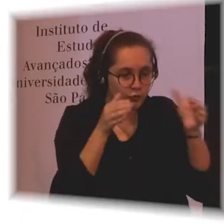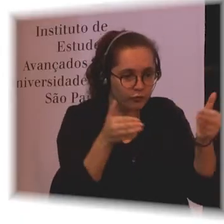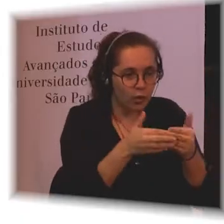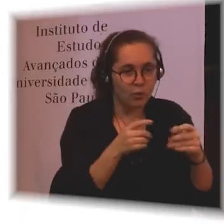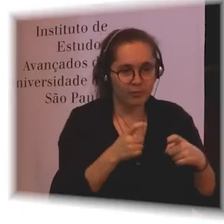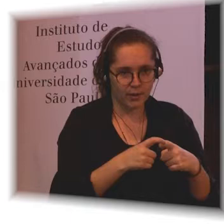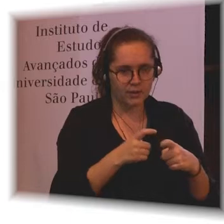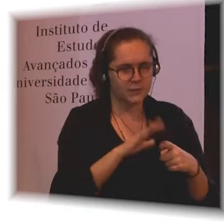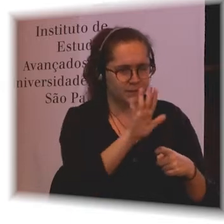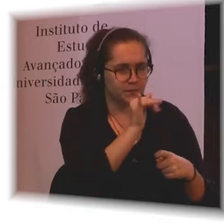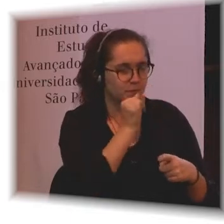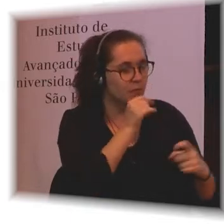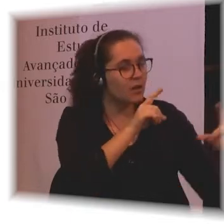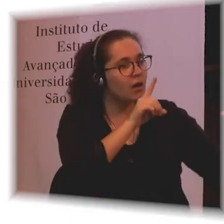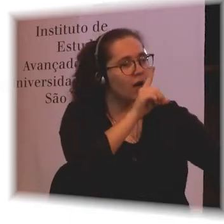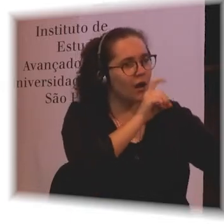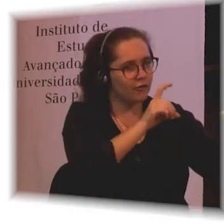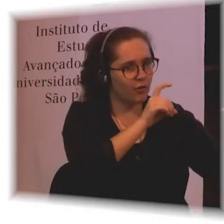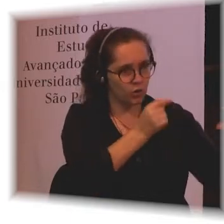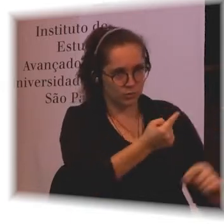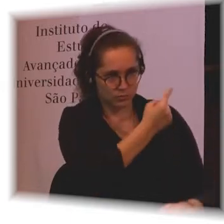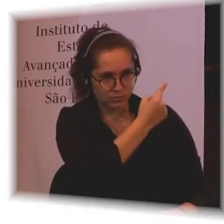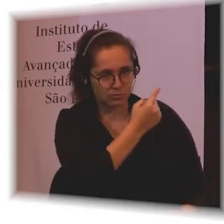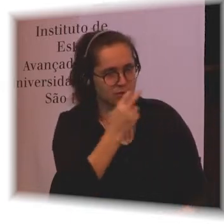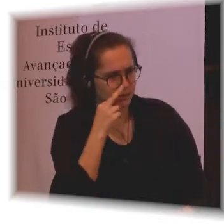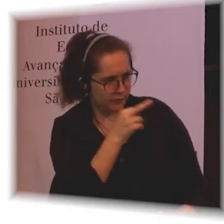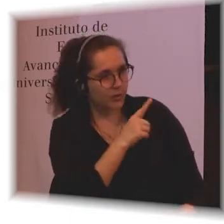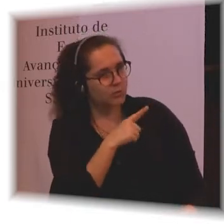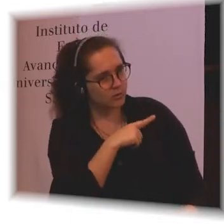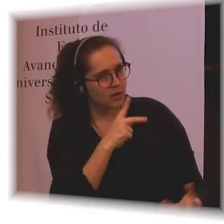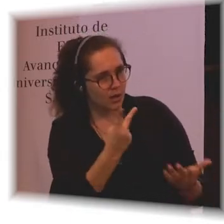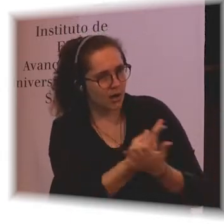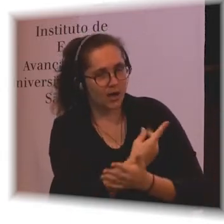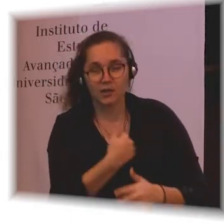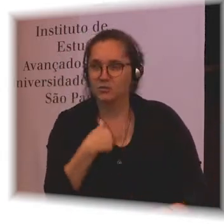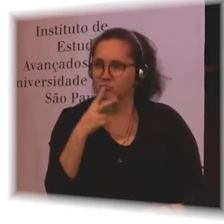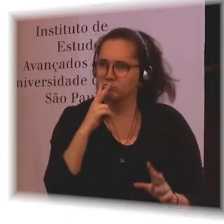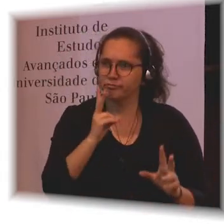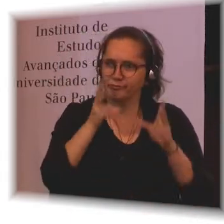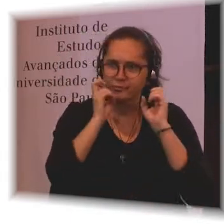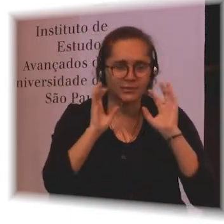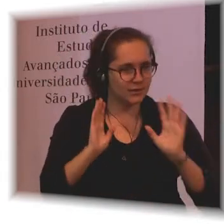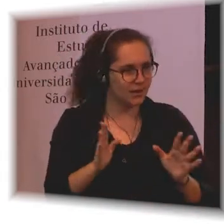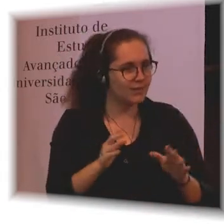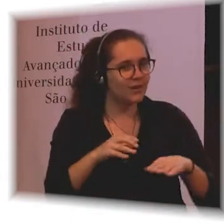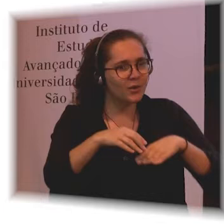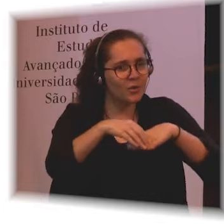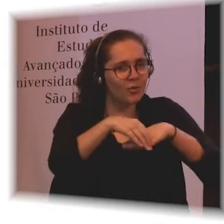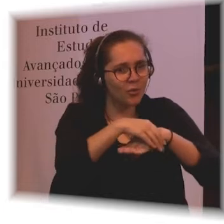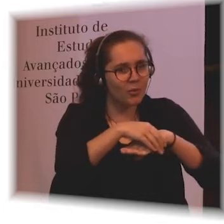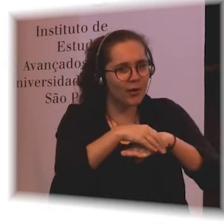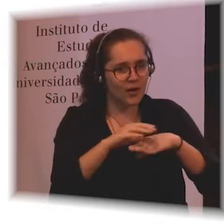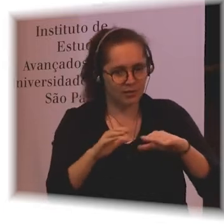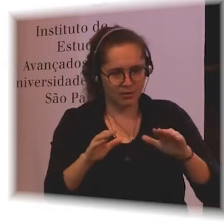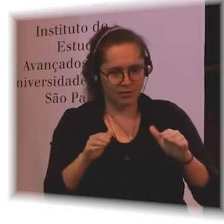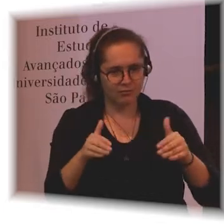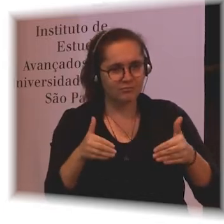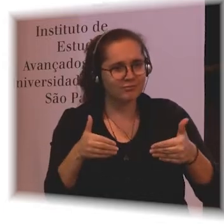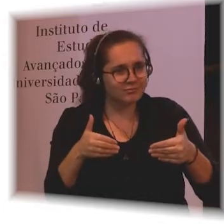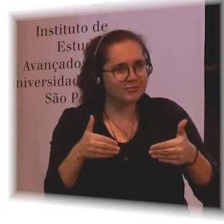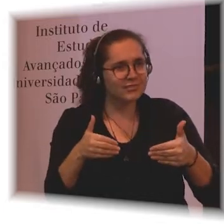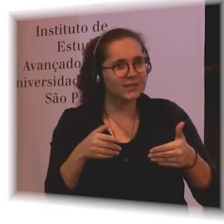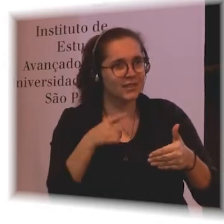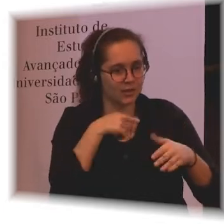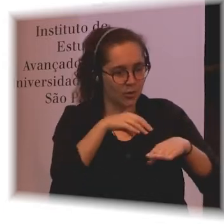with her. So do we know what it is? So she has a club foot and therefore has a